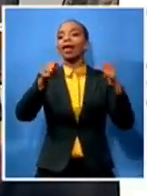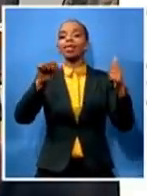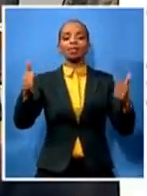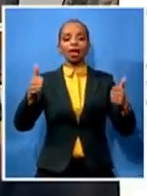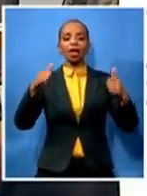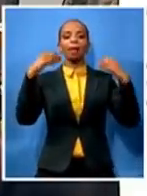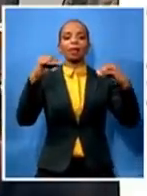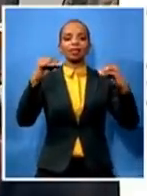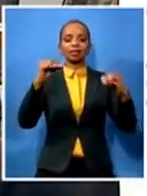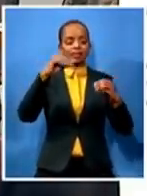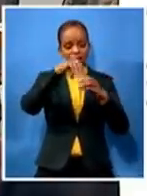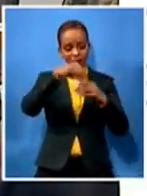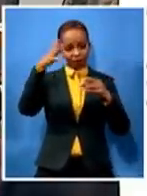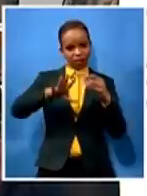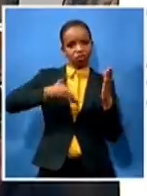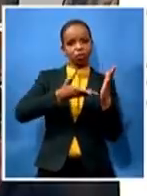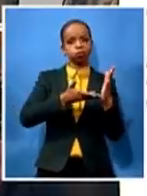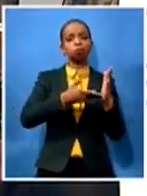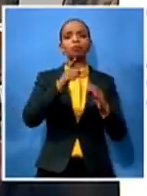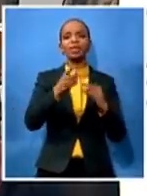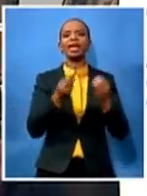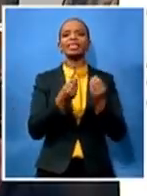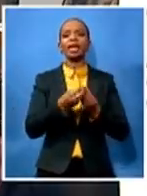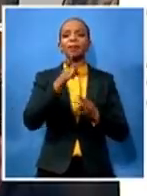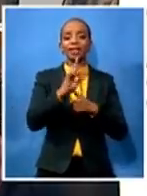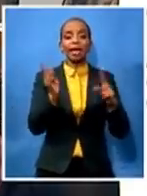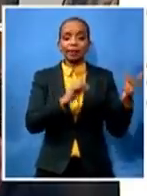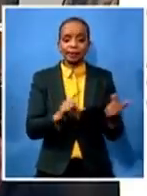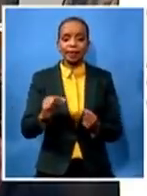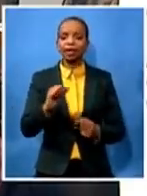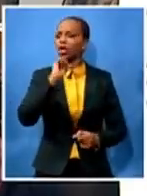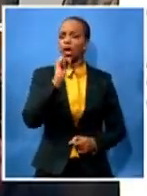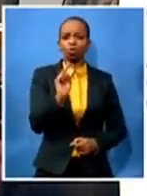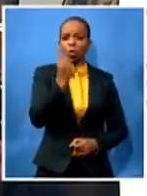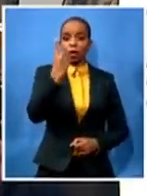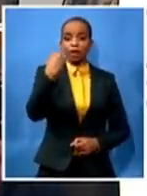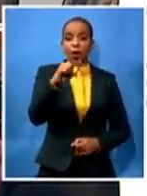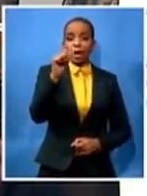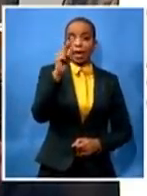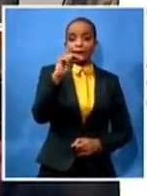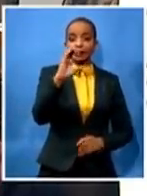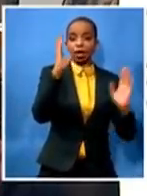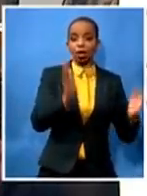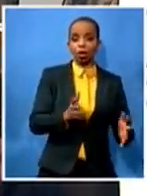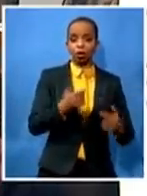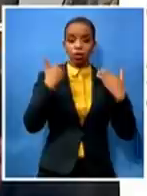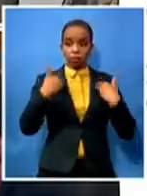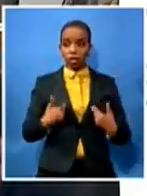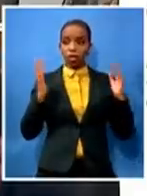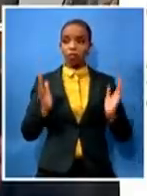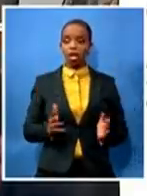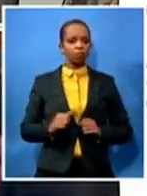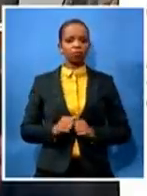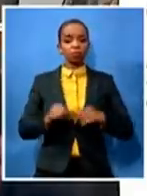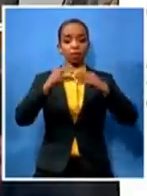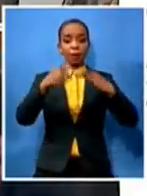something that has been done not only for the nc not only for me not only for members of the nc but this has been part of